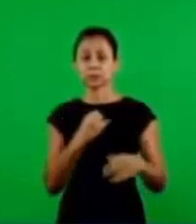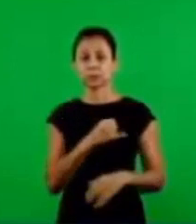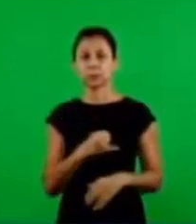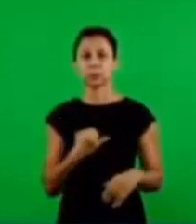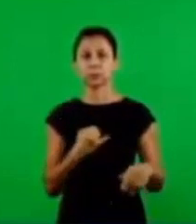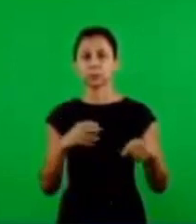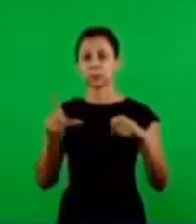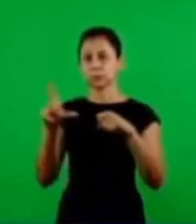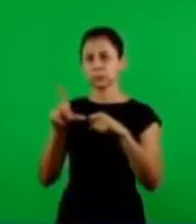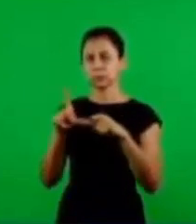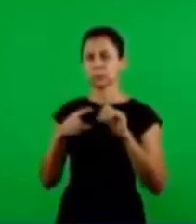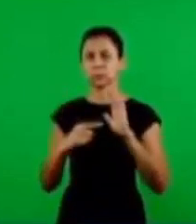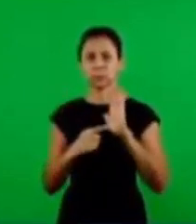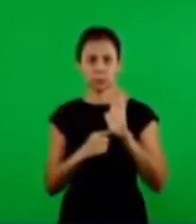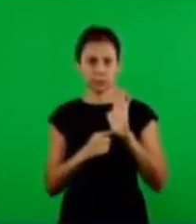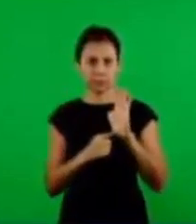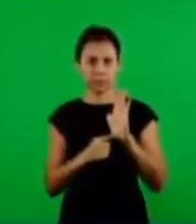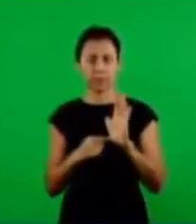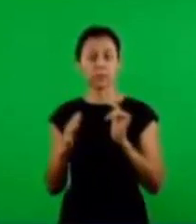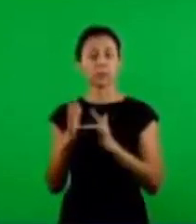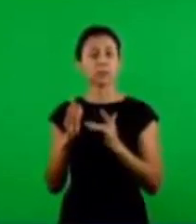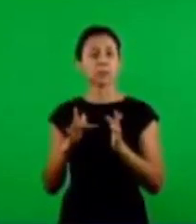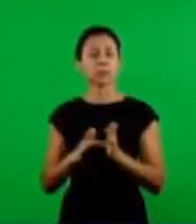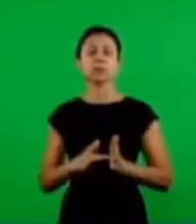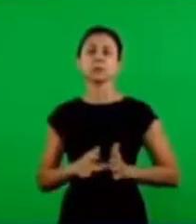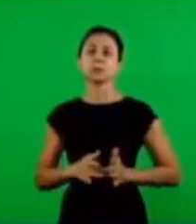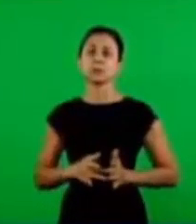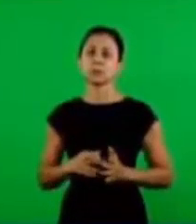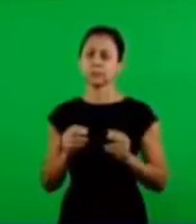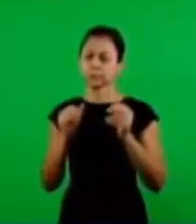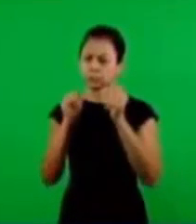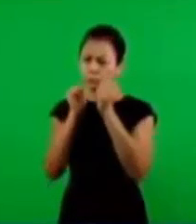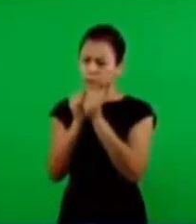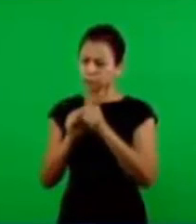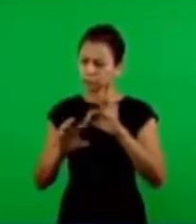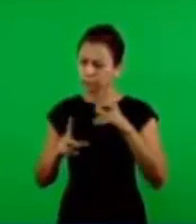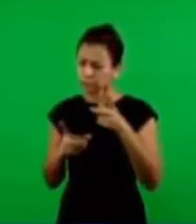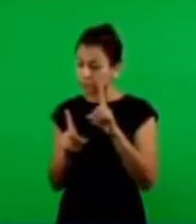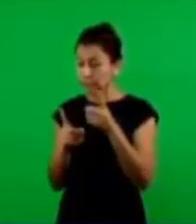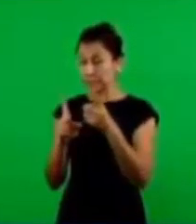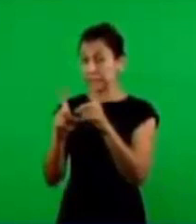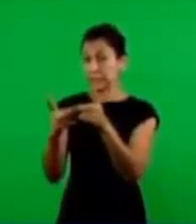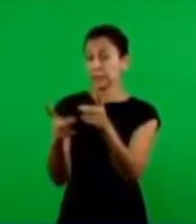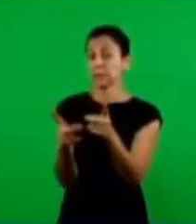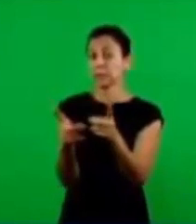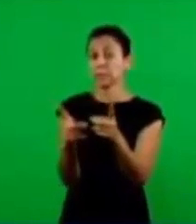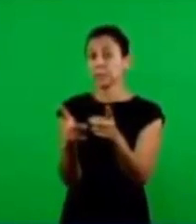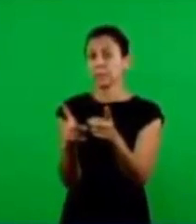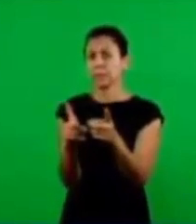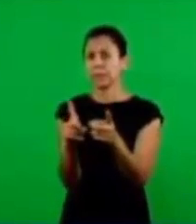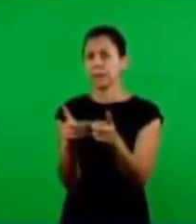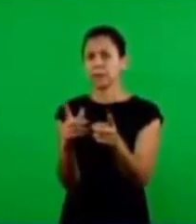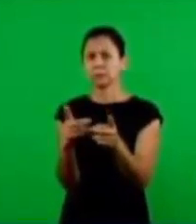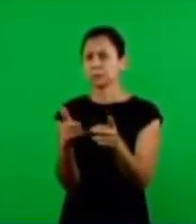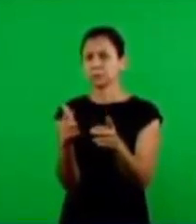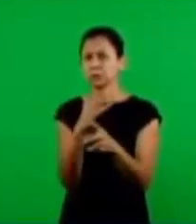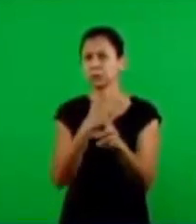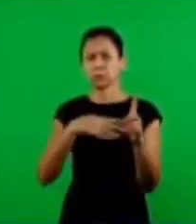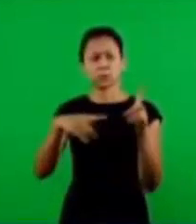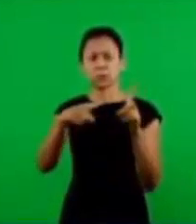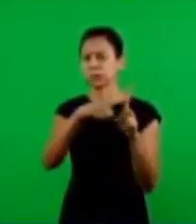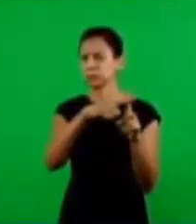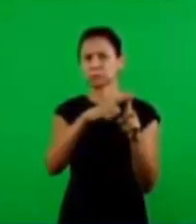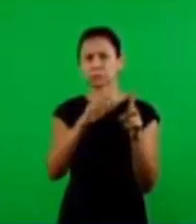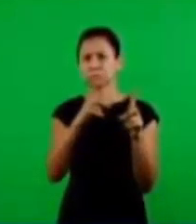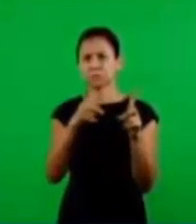So in Luke, it speaks of the Lord Jesus when he was still with the disciples, and there was still not